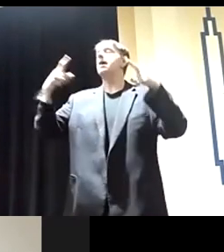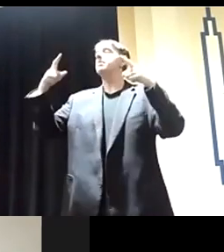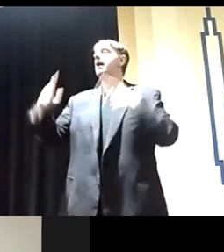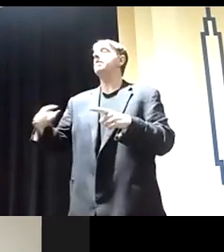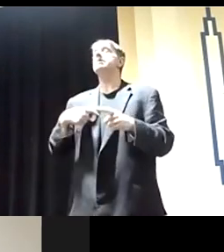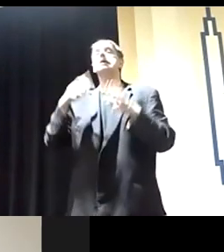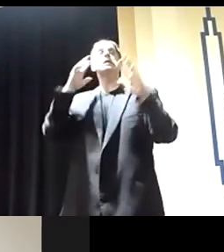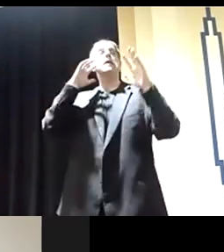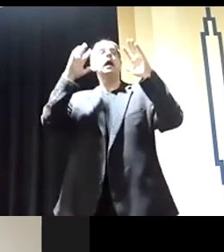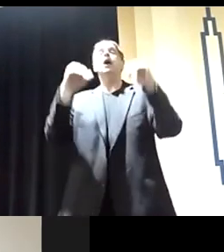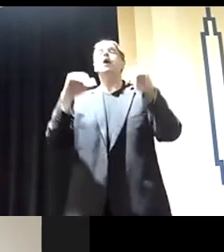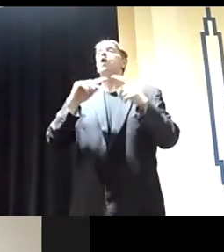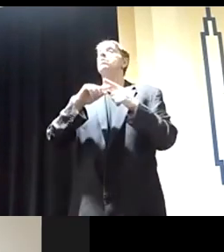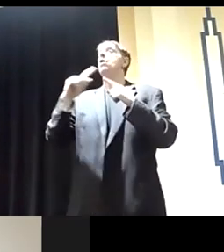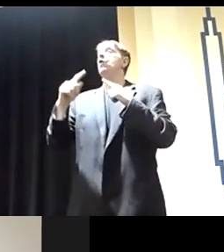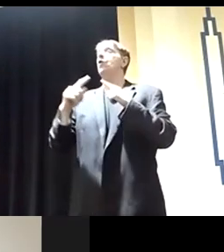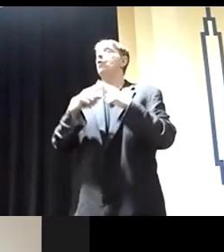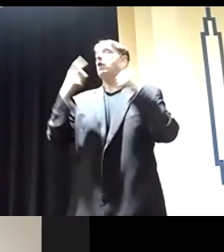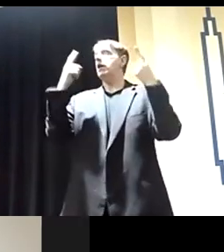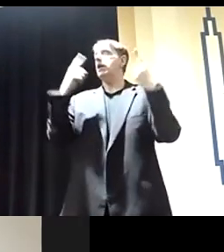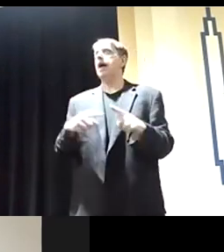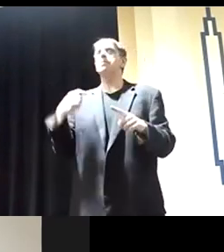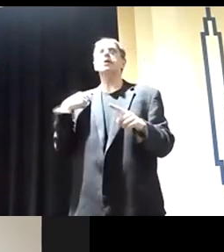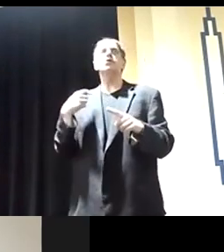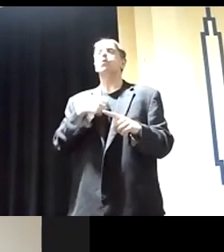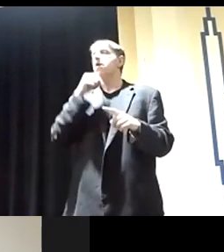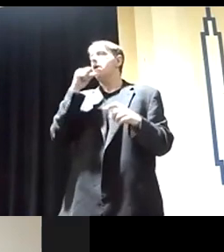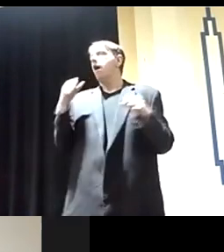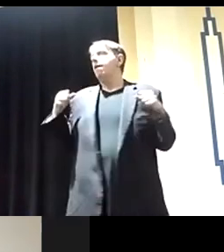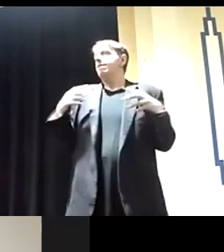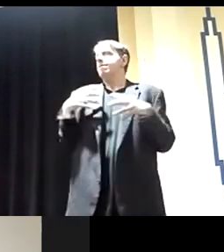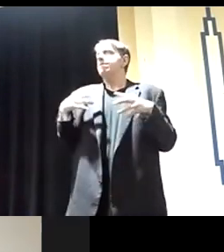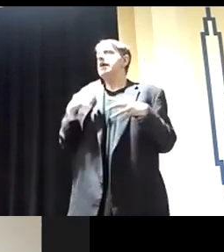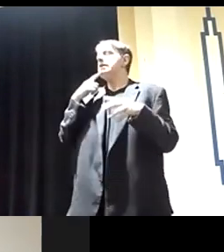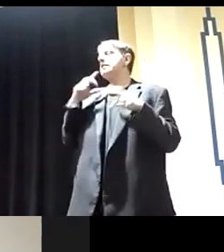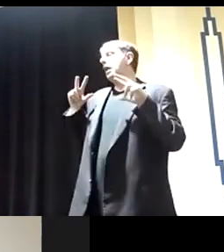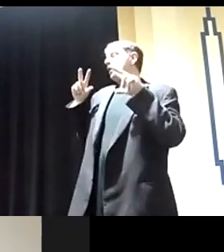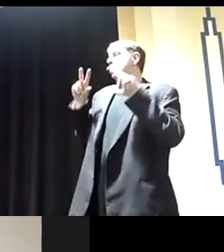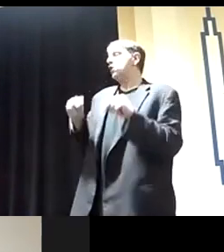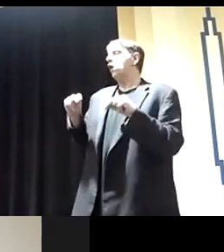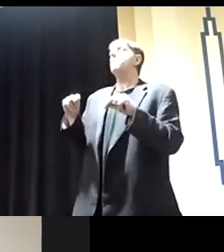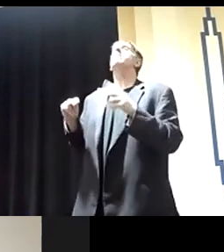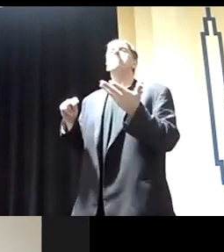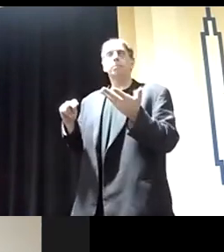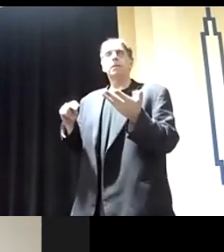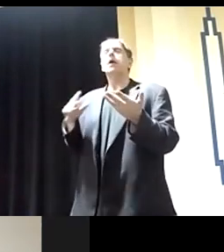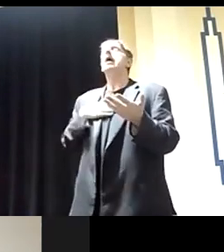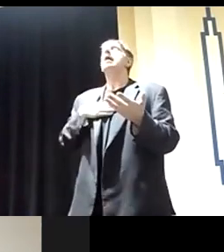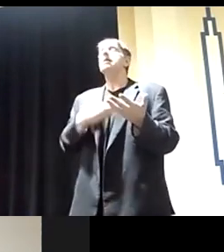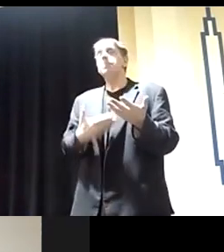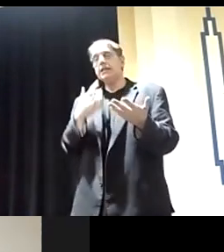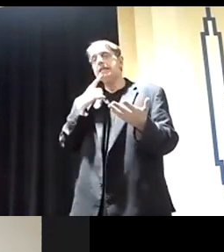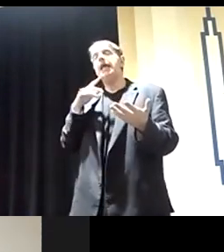hope that we, when needed, we would not be afraid to be a Barbara Lee and say no. And when needed, we would say yes as well.